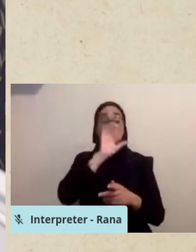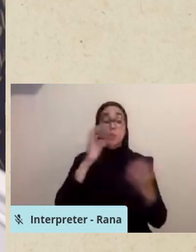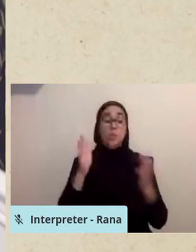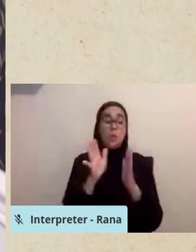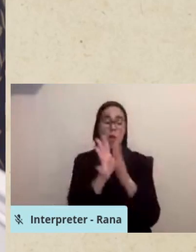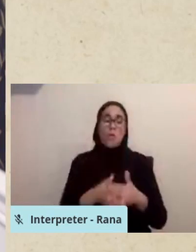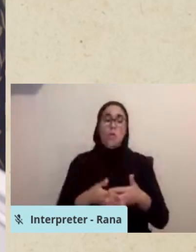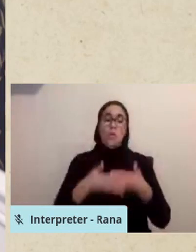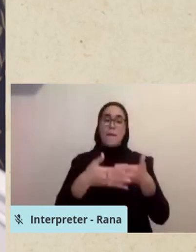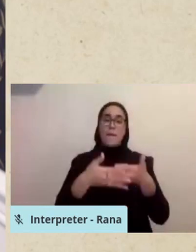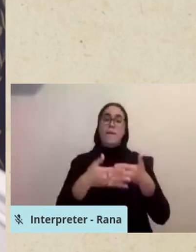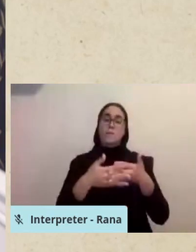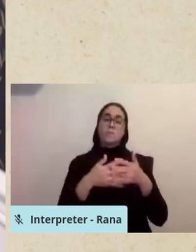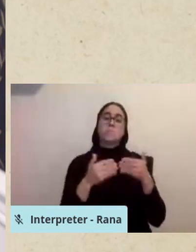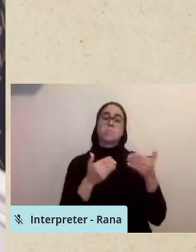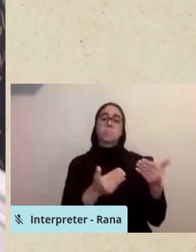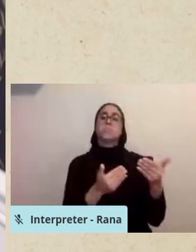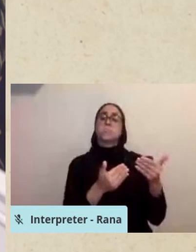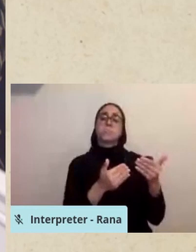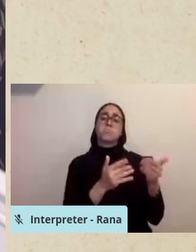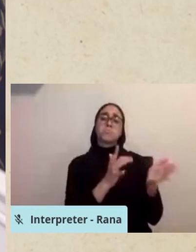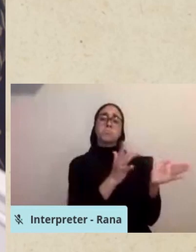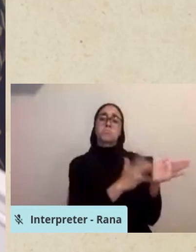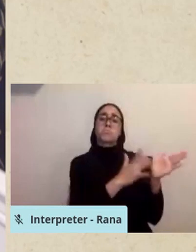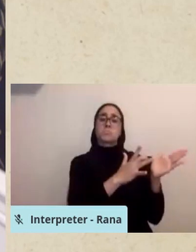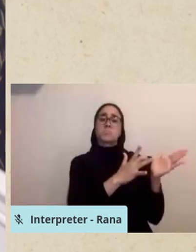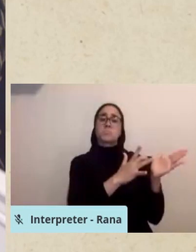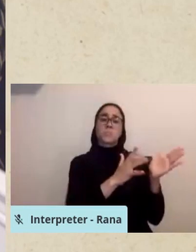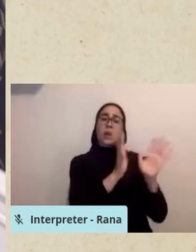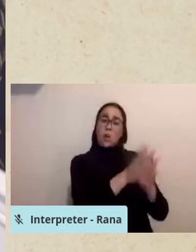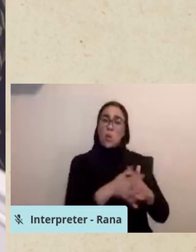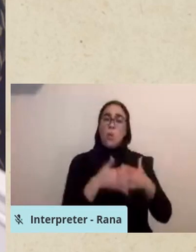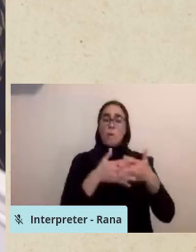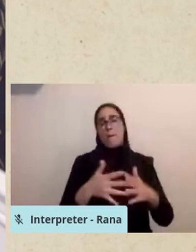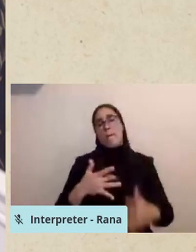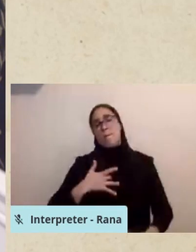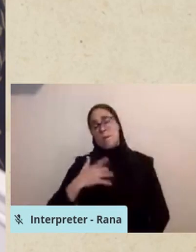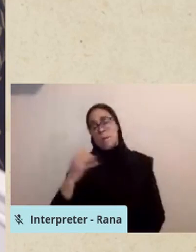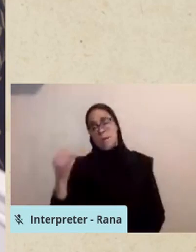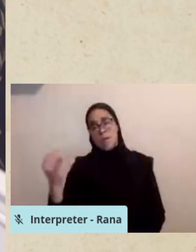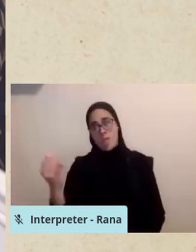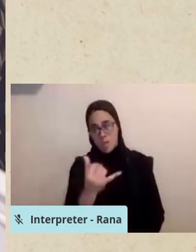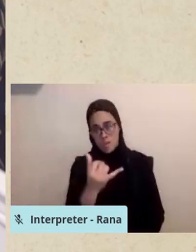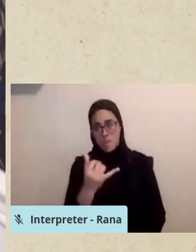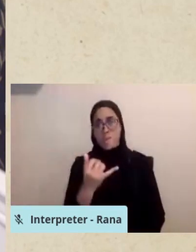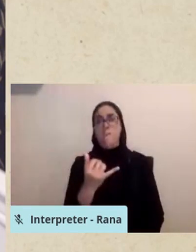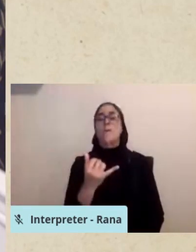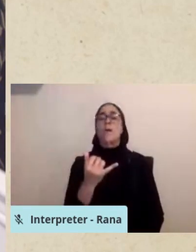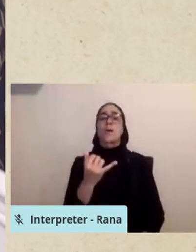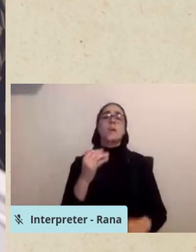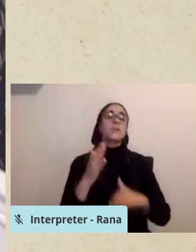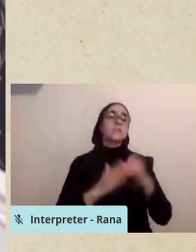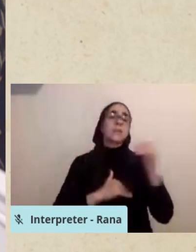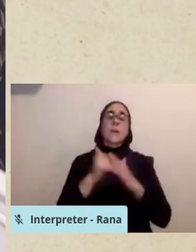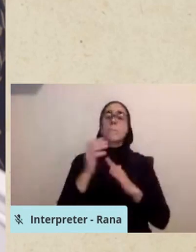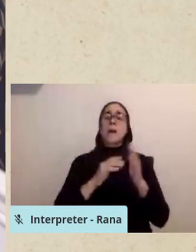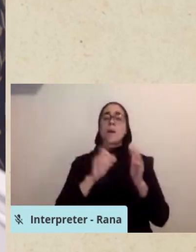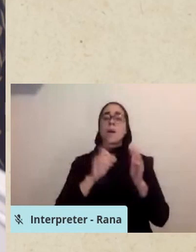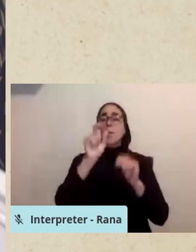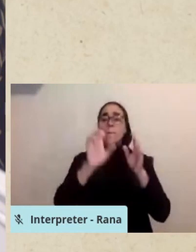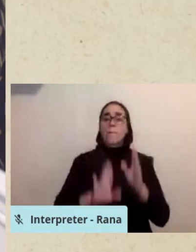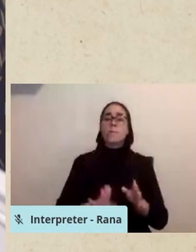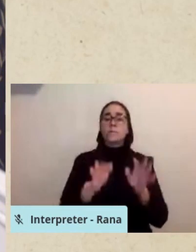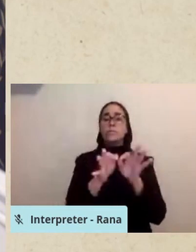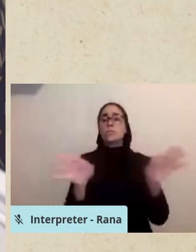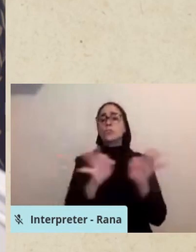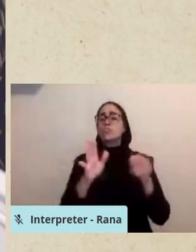available playlists. The recited Qur'an is always in Arabic, making it something every Muslim, regardless of background, will